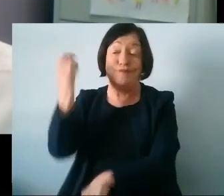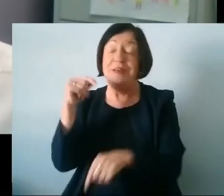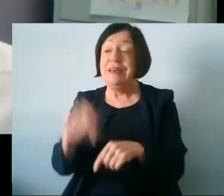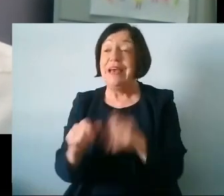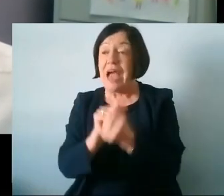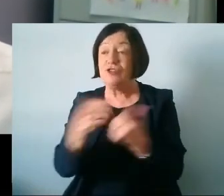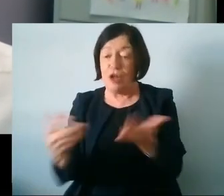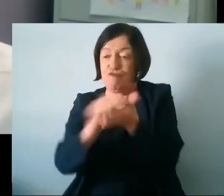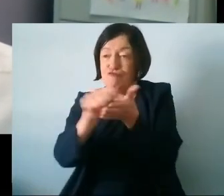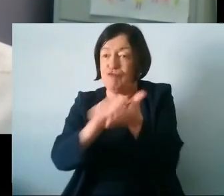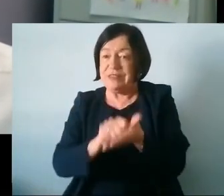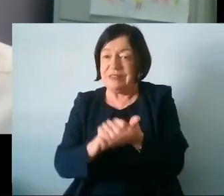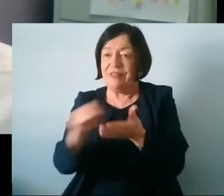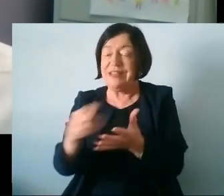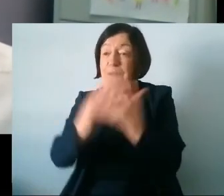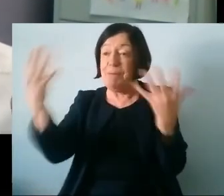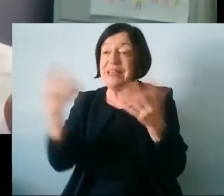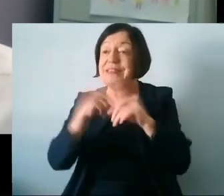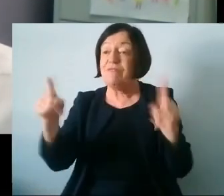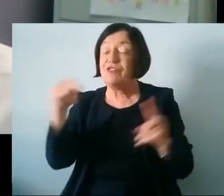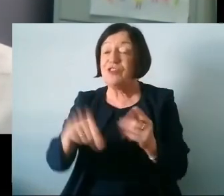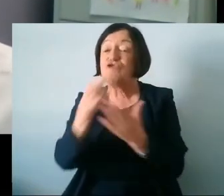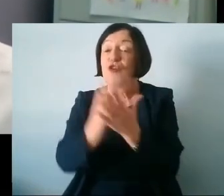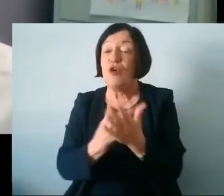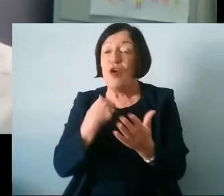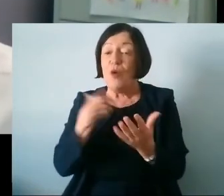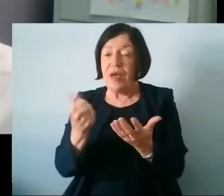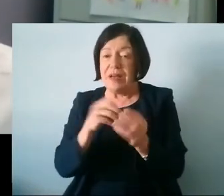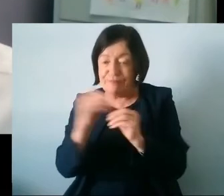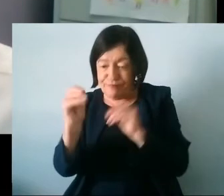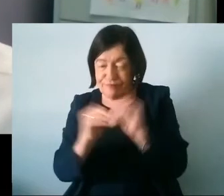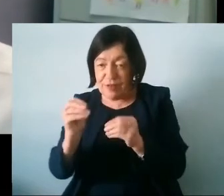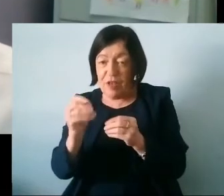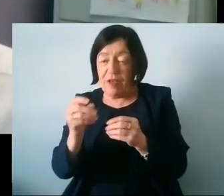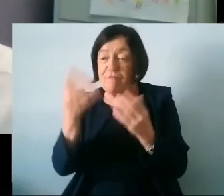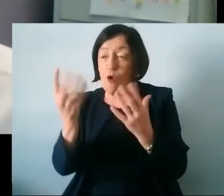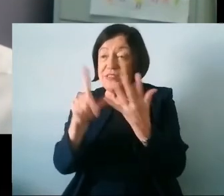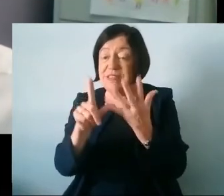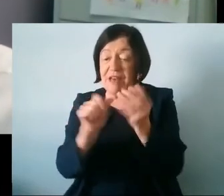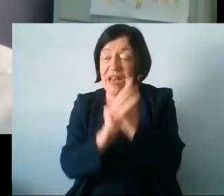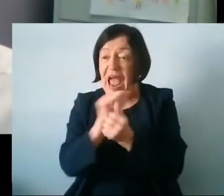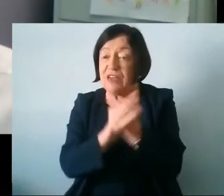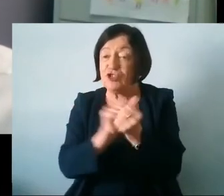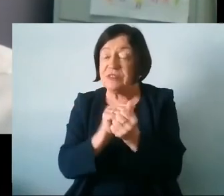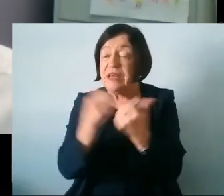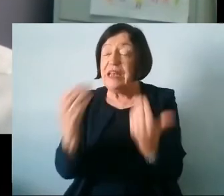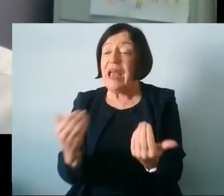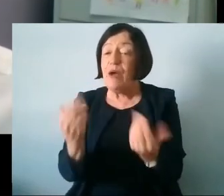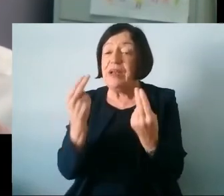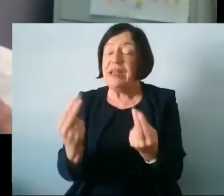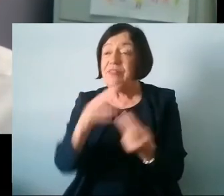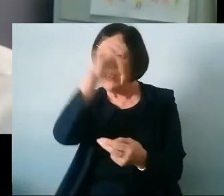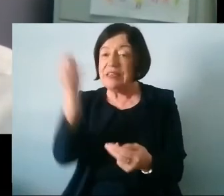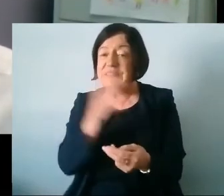written and that's another key difference about this report because we have costed actions 47 of them in place now we just need the executive